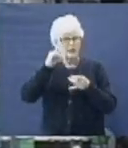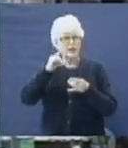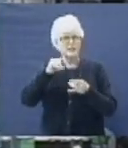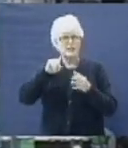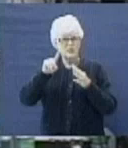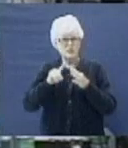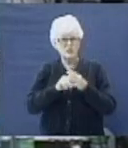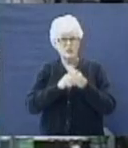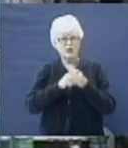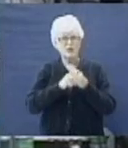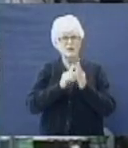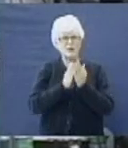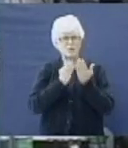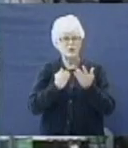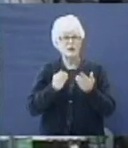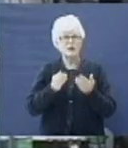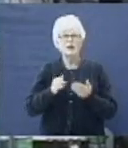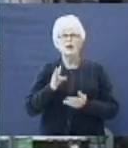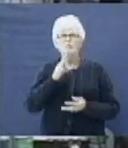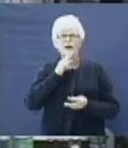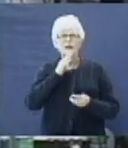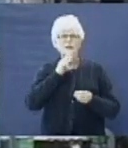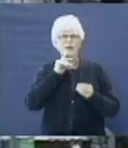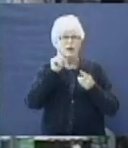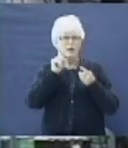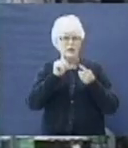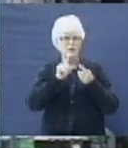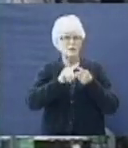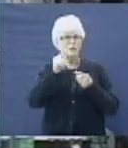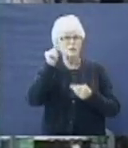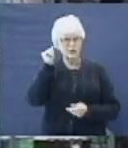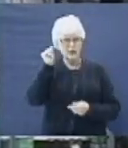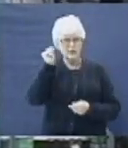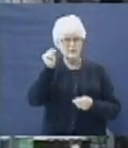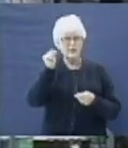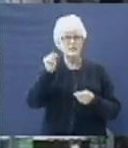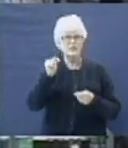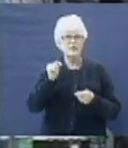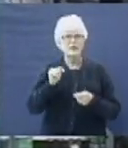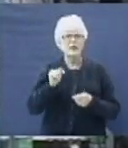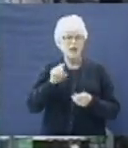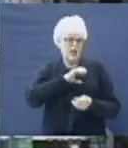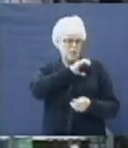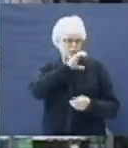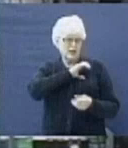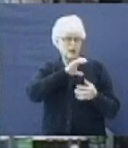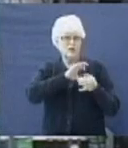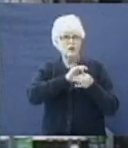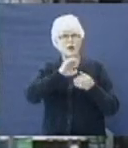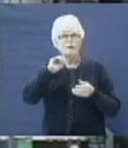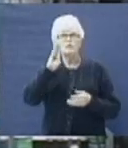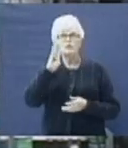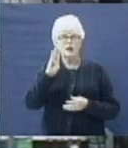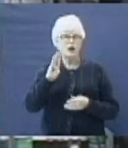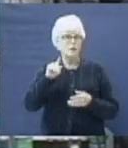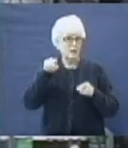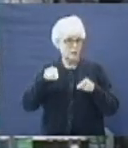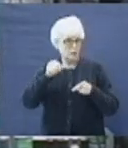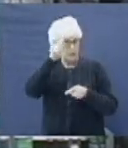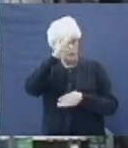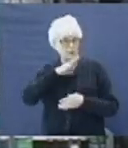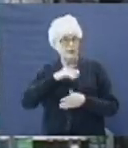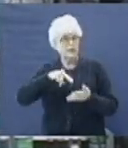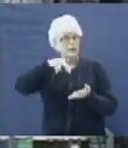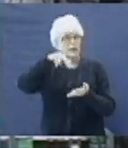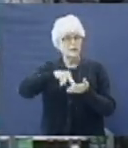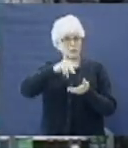is beginning the whole book by referring to the testimony and the character of Job. This was a man that